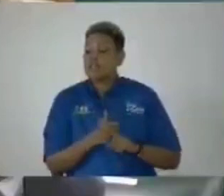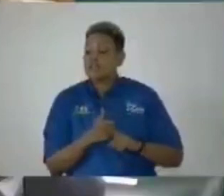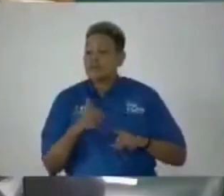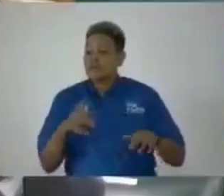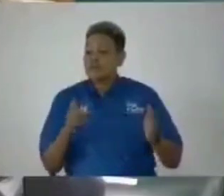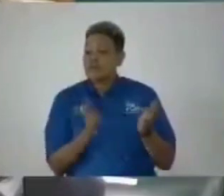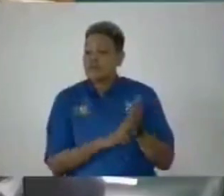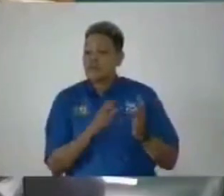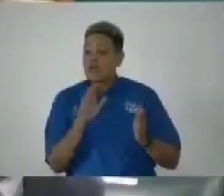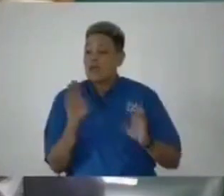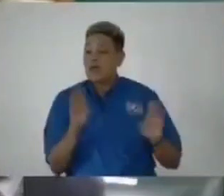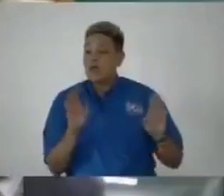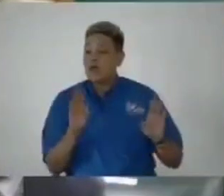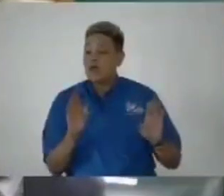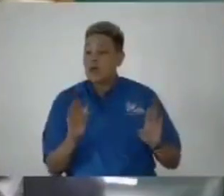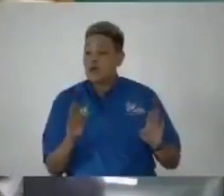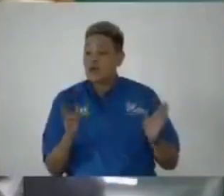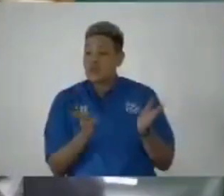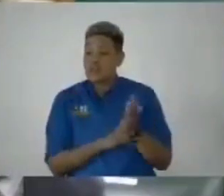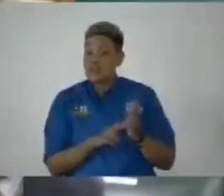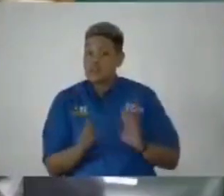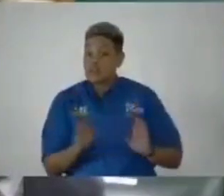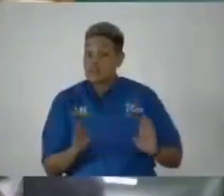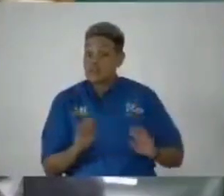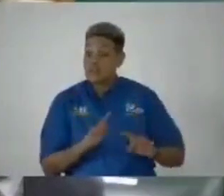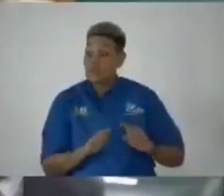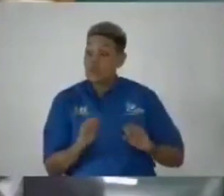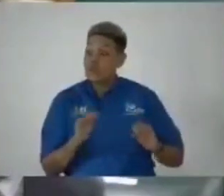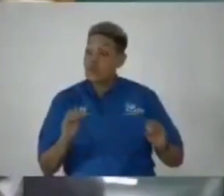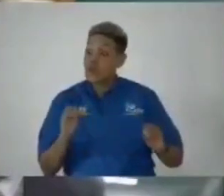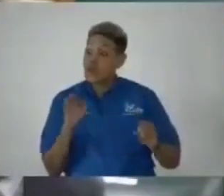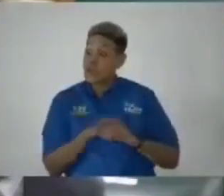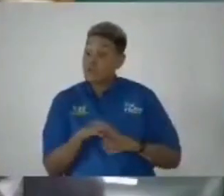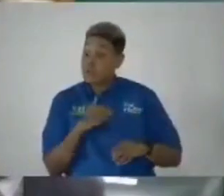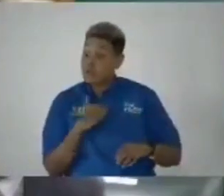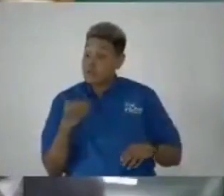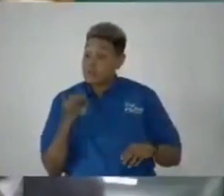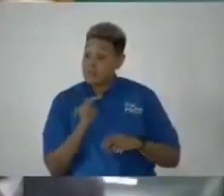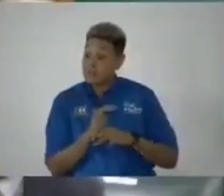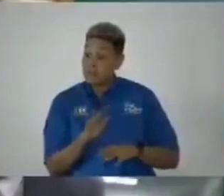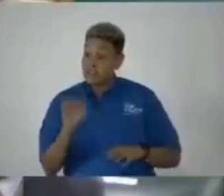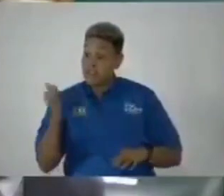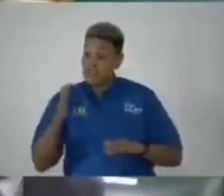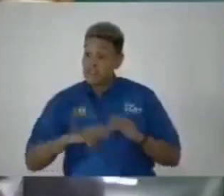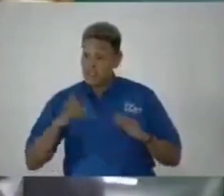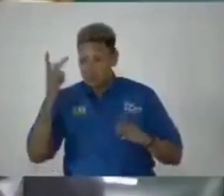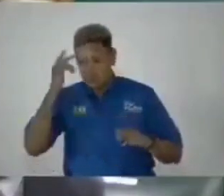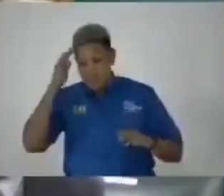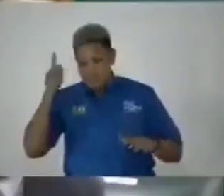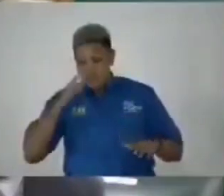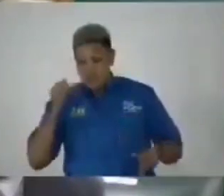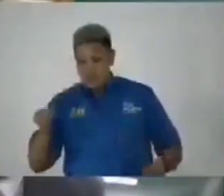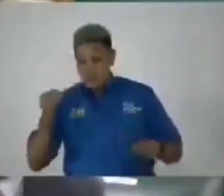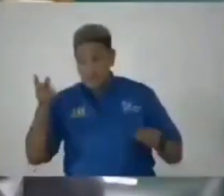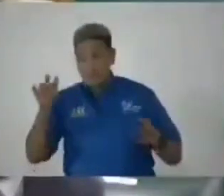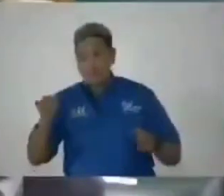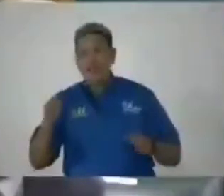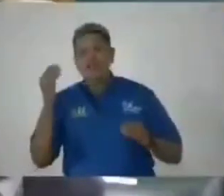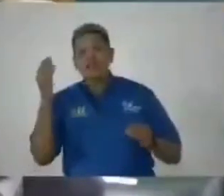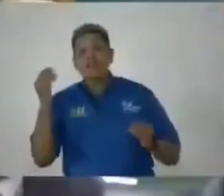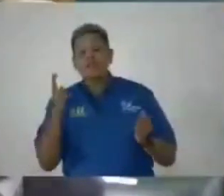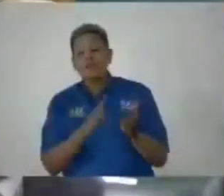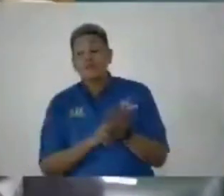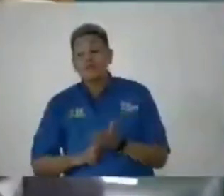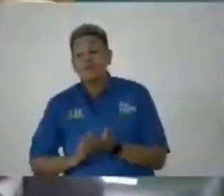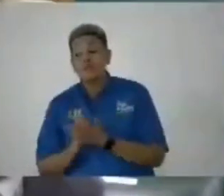not signed a code of conduct. Yet, no Cabinet Minister other than the Prime Minister has been furnished with such a code by